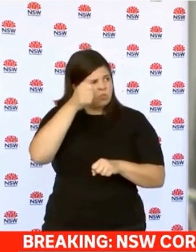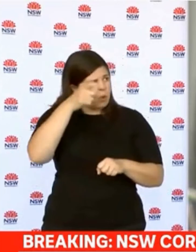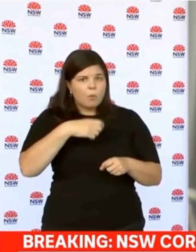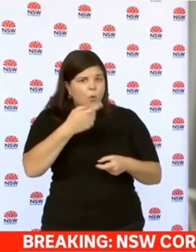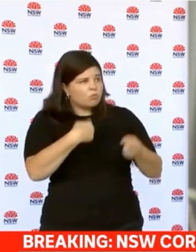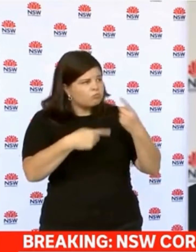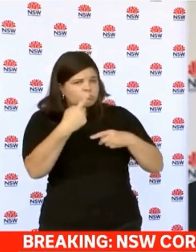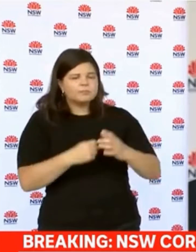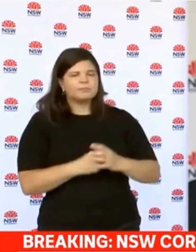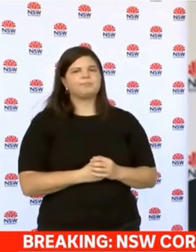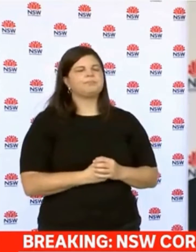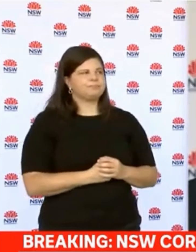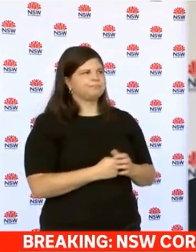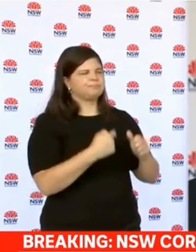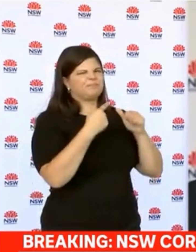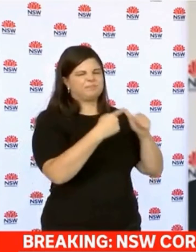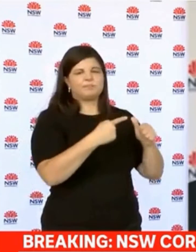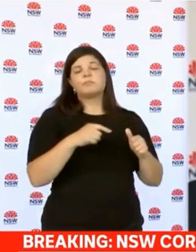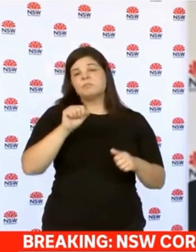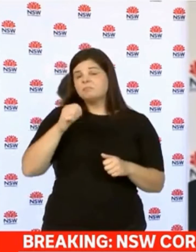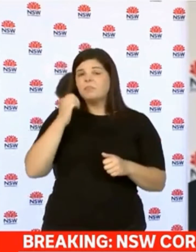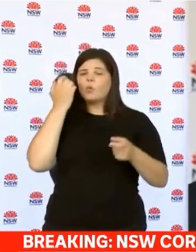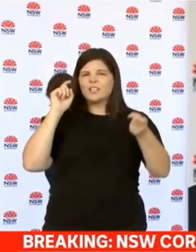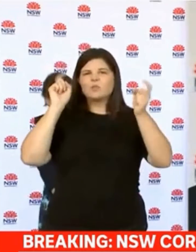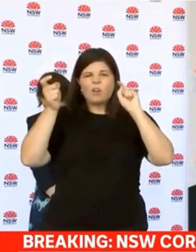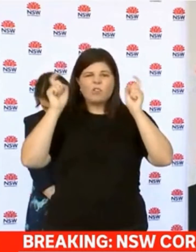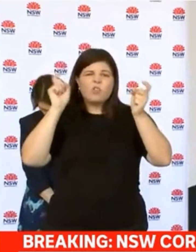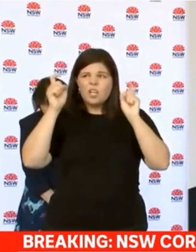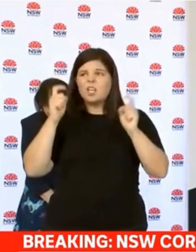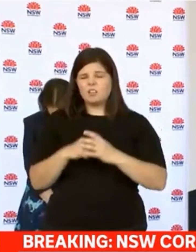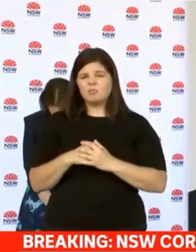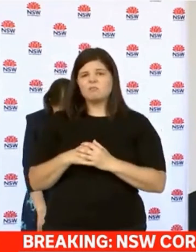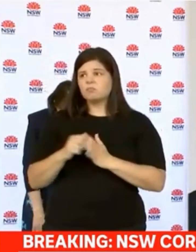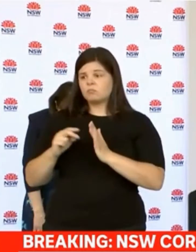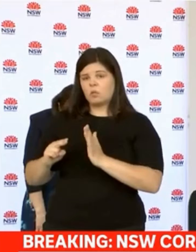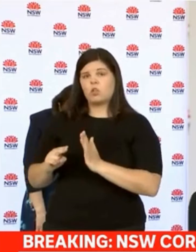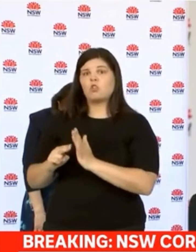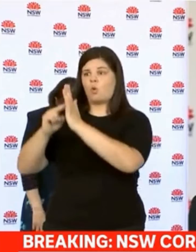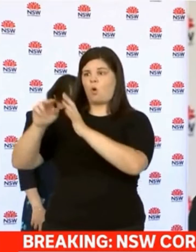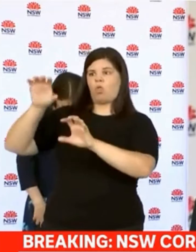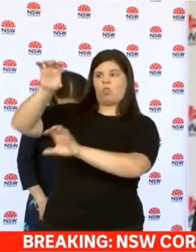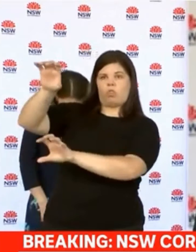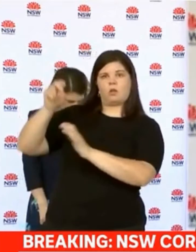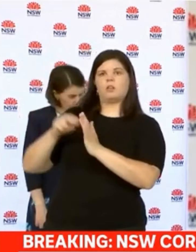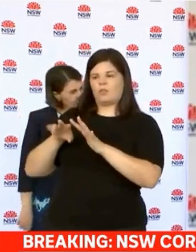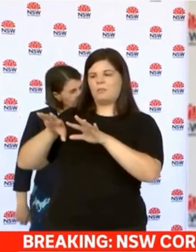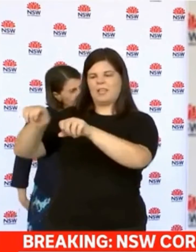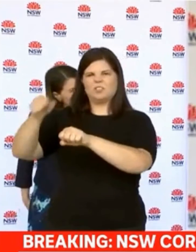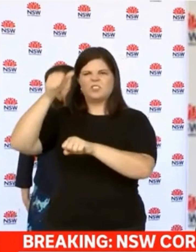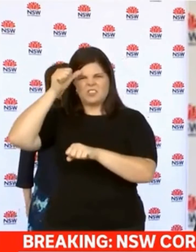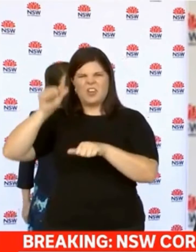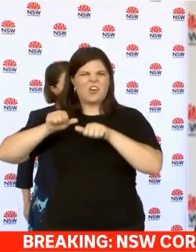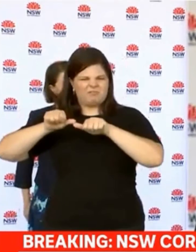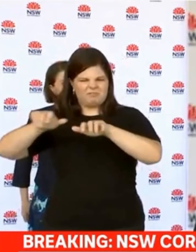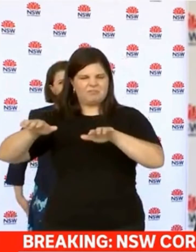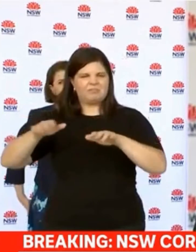positive last week? So there is always concern in the community particularly in the northern beaches where we've had a recent